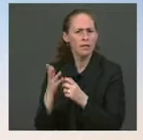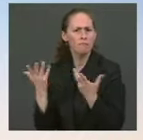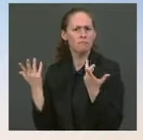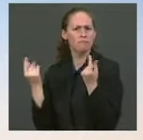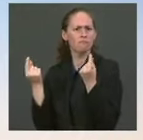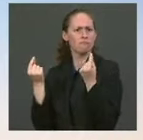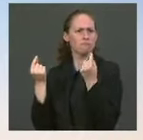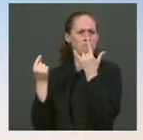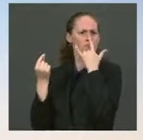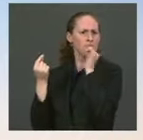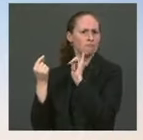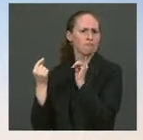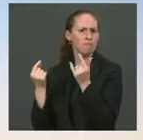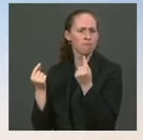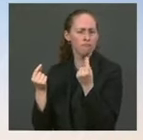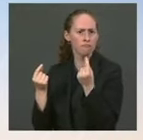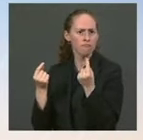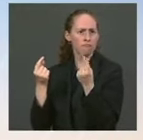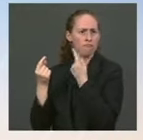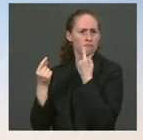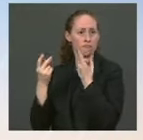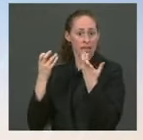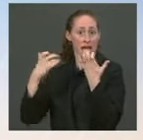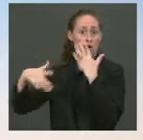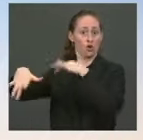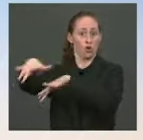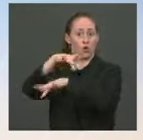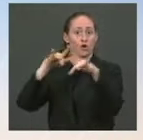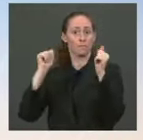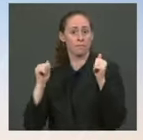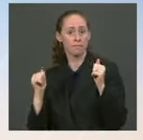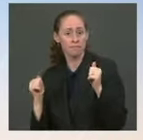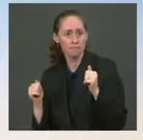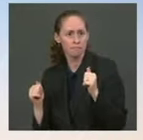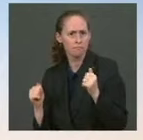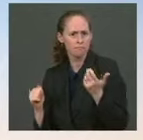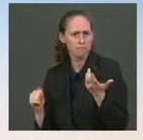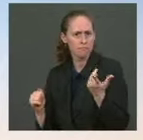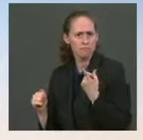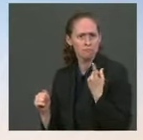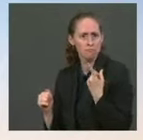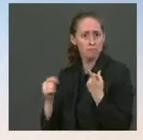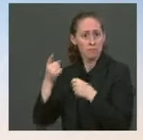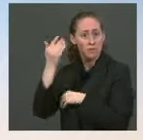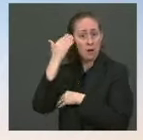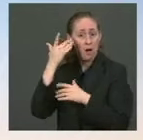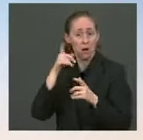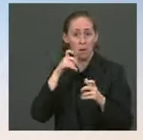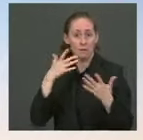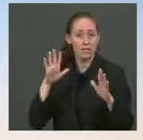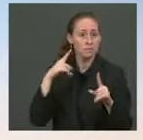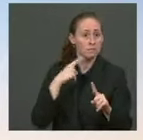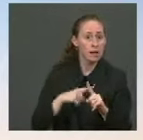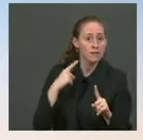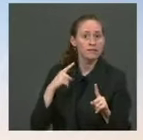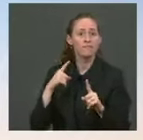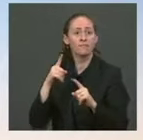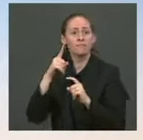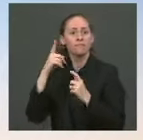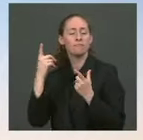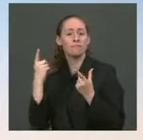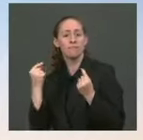the crowd has been dispersed. Do we know who has tested positive, if people got sick, any kind of symptoms